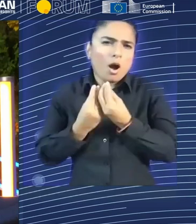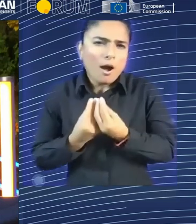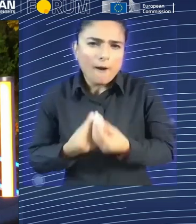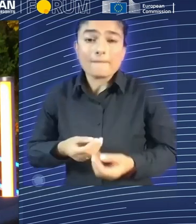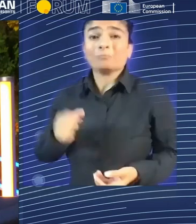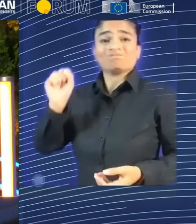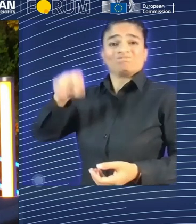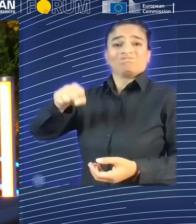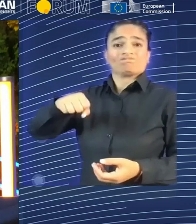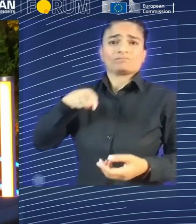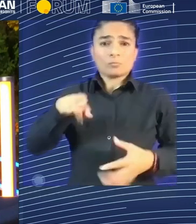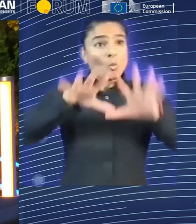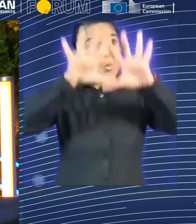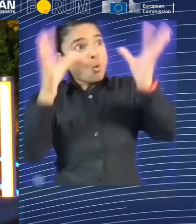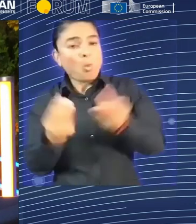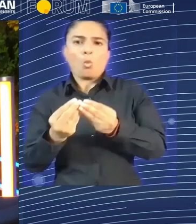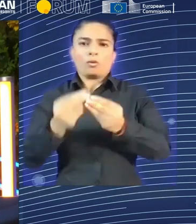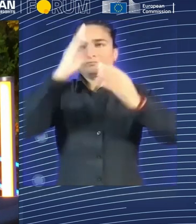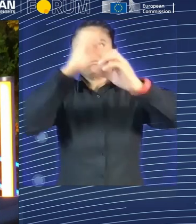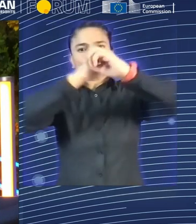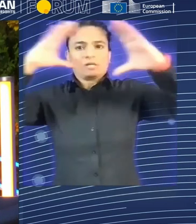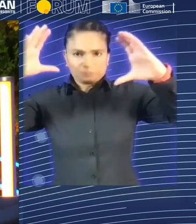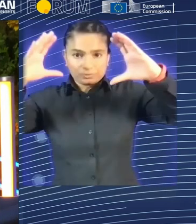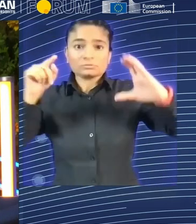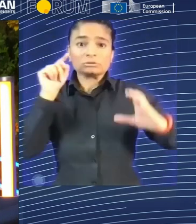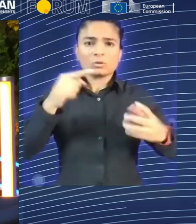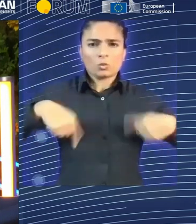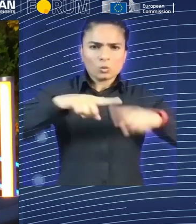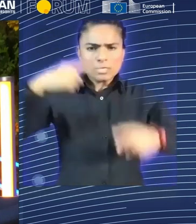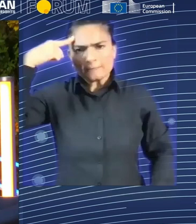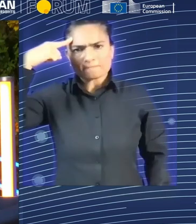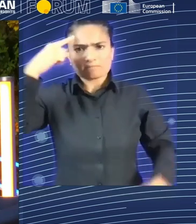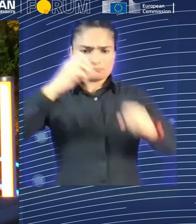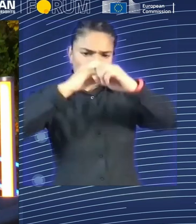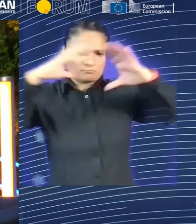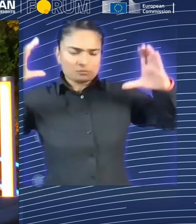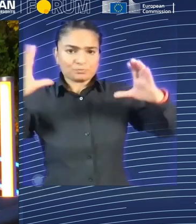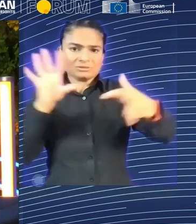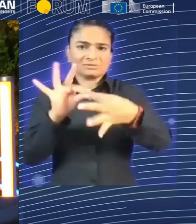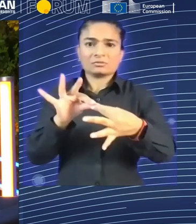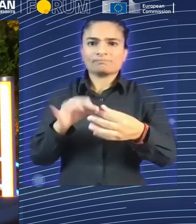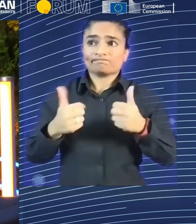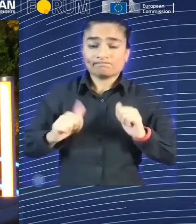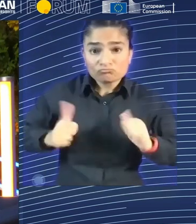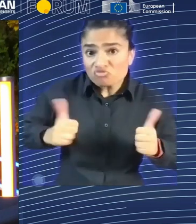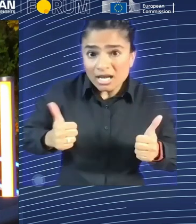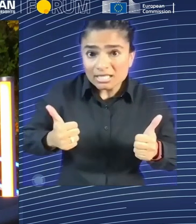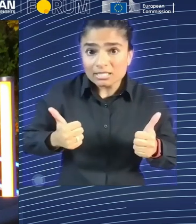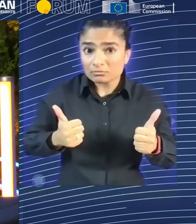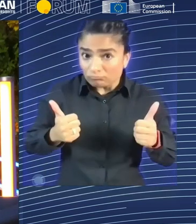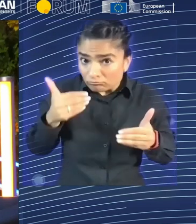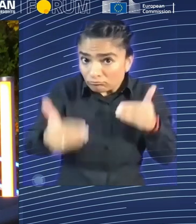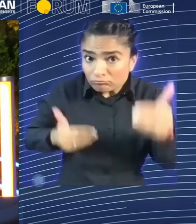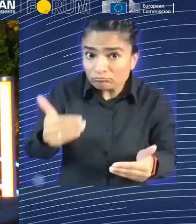annual economic survey published just a few days ago highlights skills shortages as one of the top challenges for businesses.